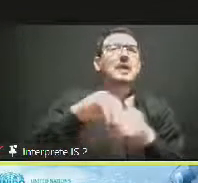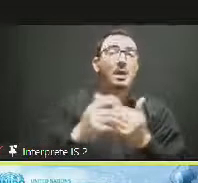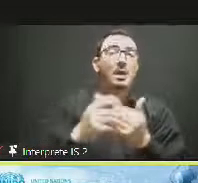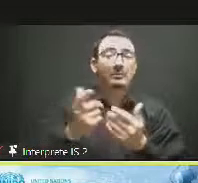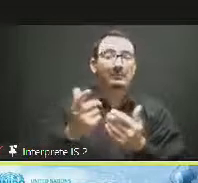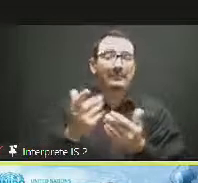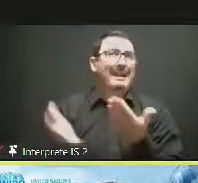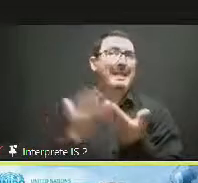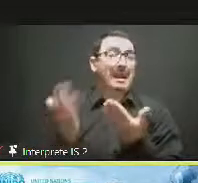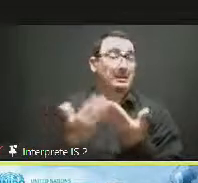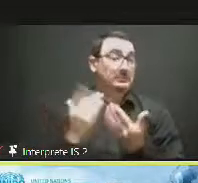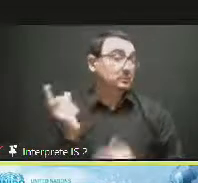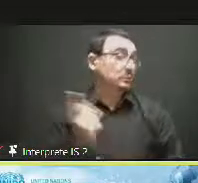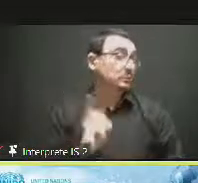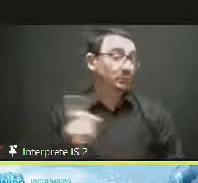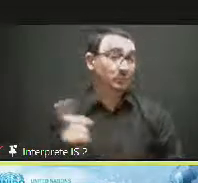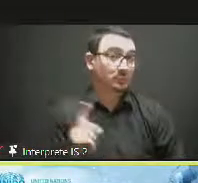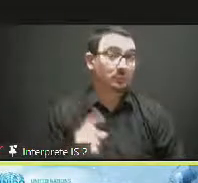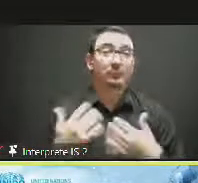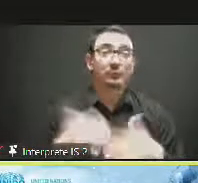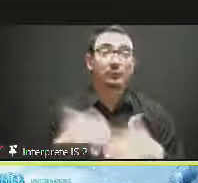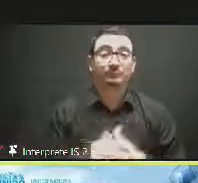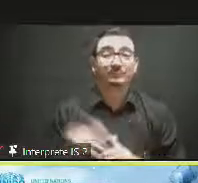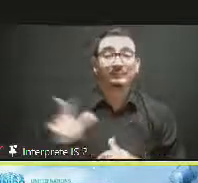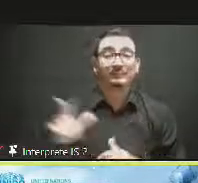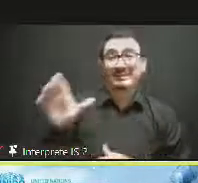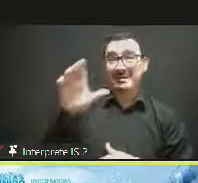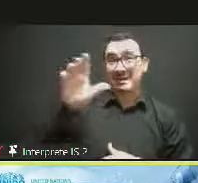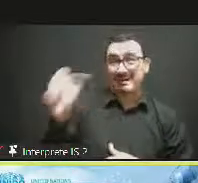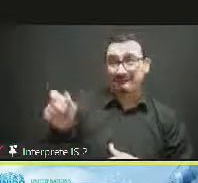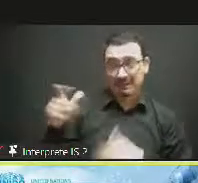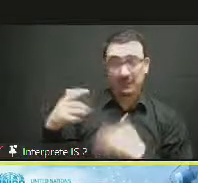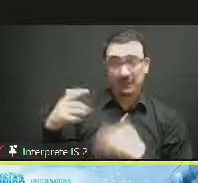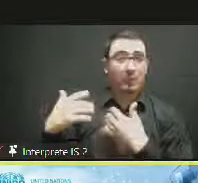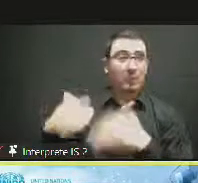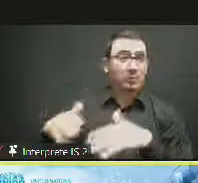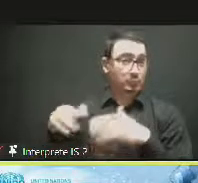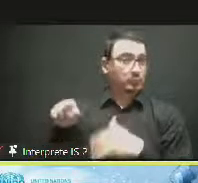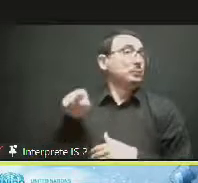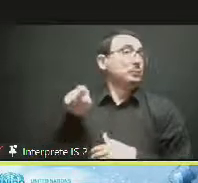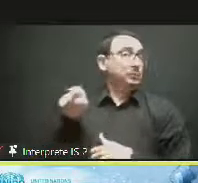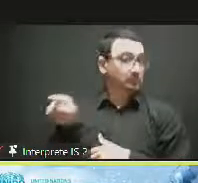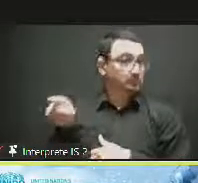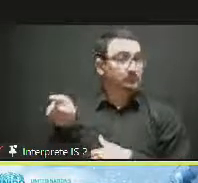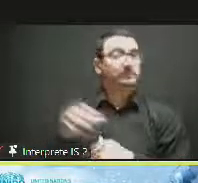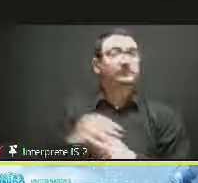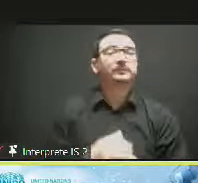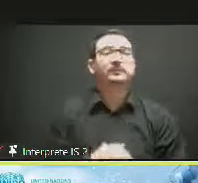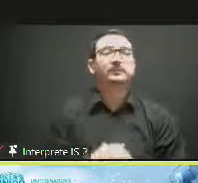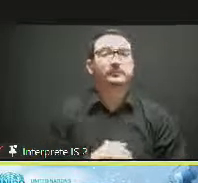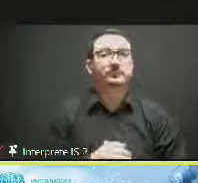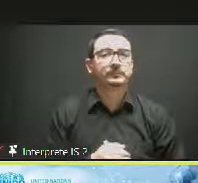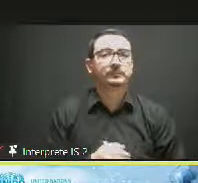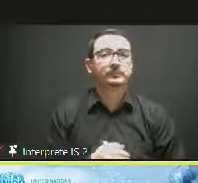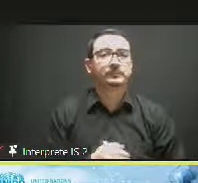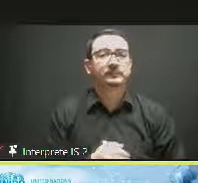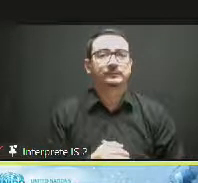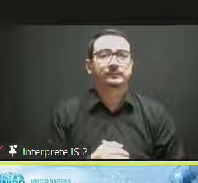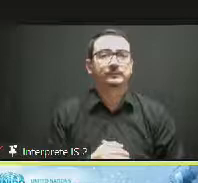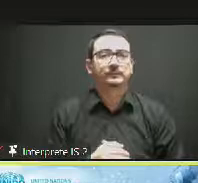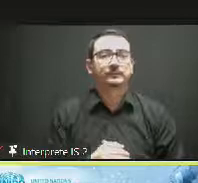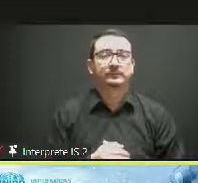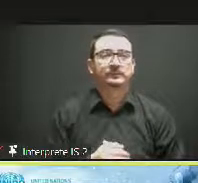particular, there is, as I mentioned, there is an untapped economic potential, particularly